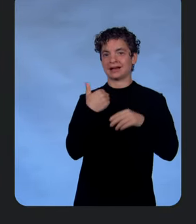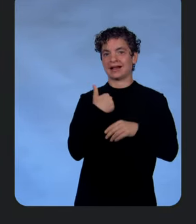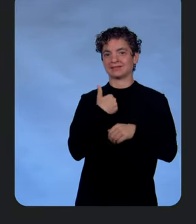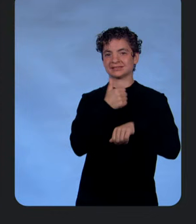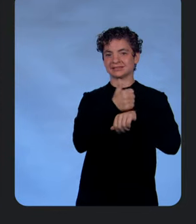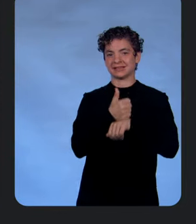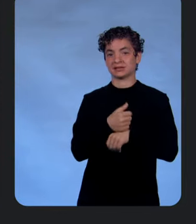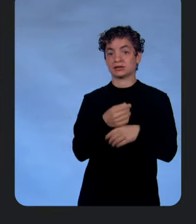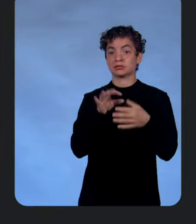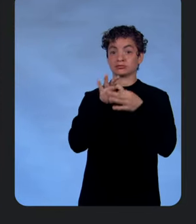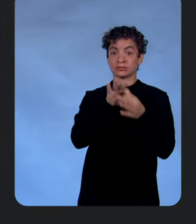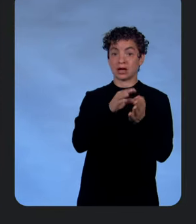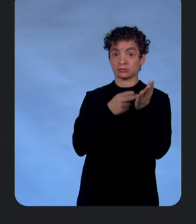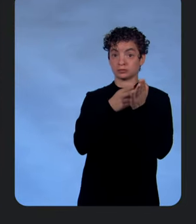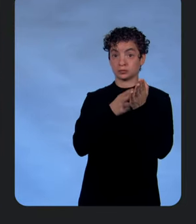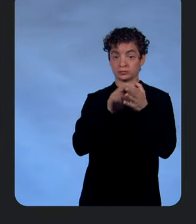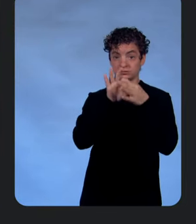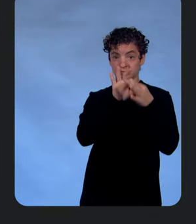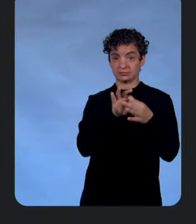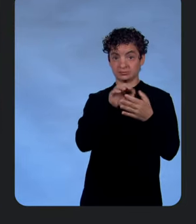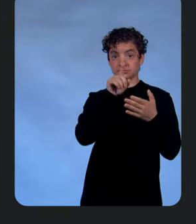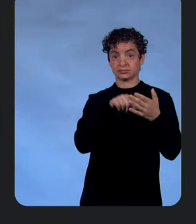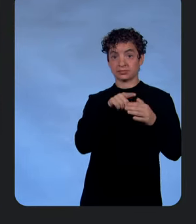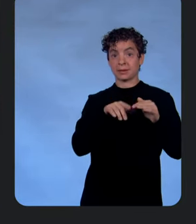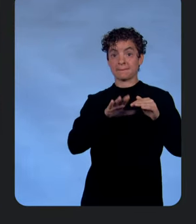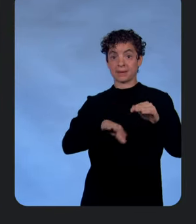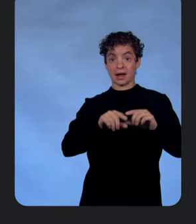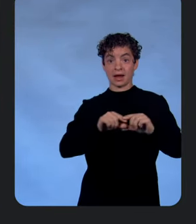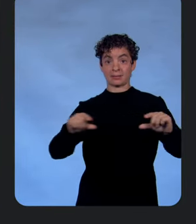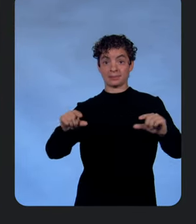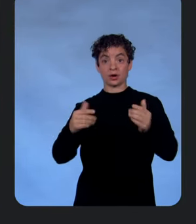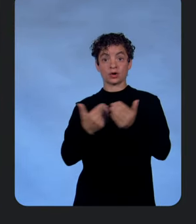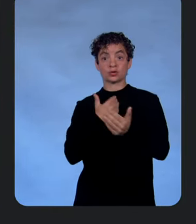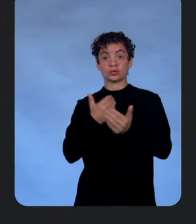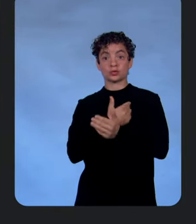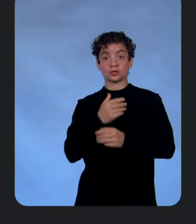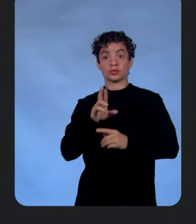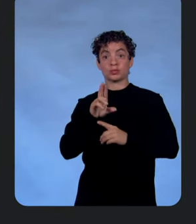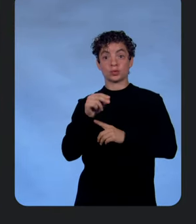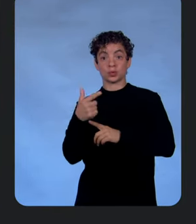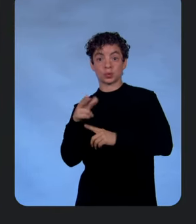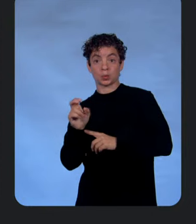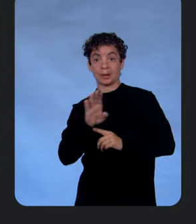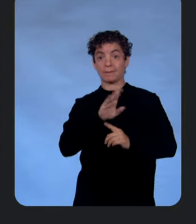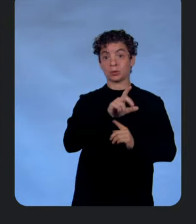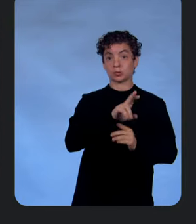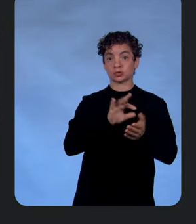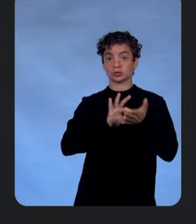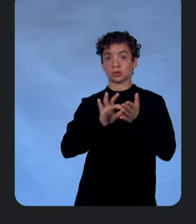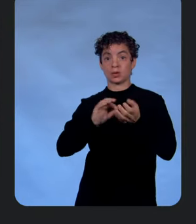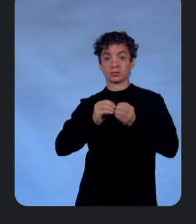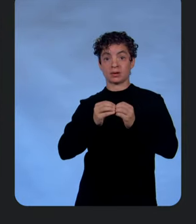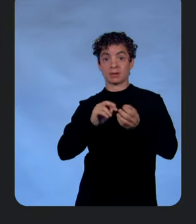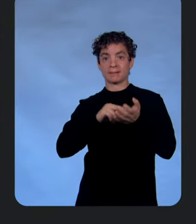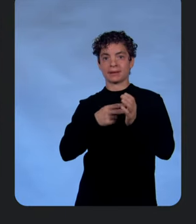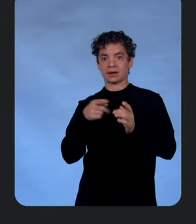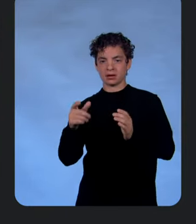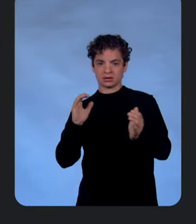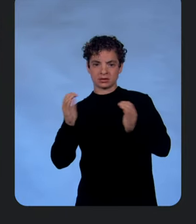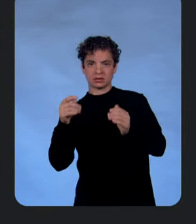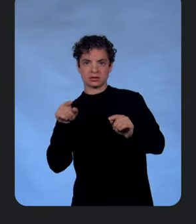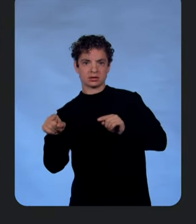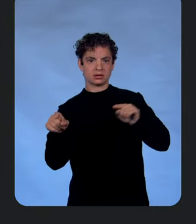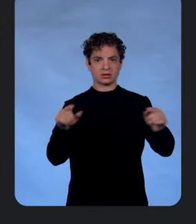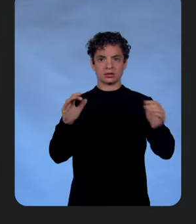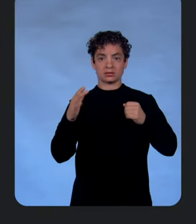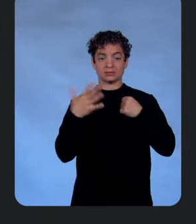And we have a new thing here at the bottom. If you notice, there's a rouge and blue score. Those basically say how close to ground truth are we? So the system will be able to